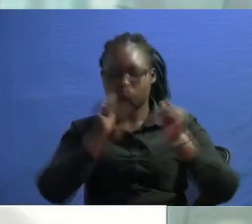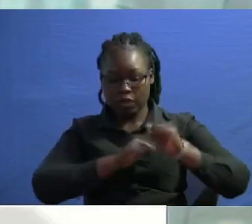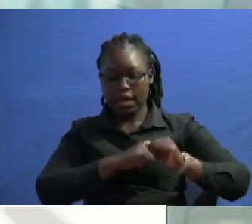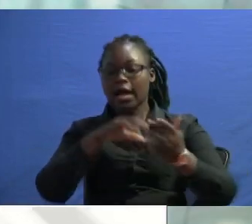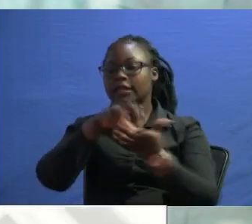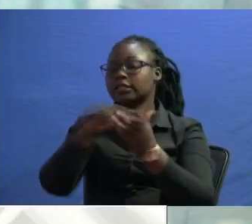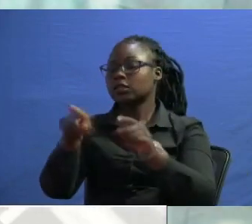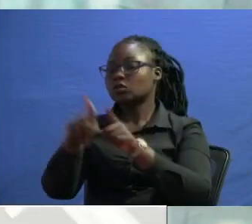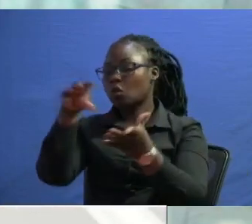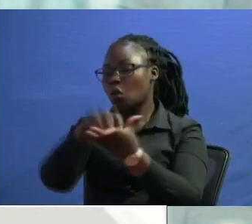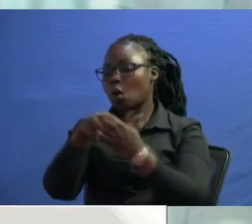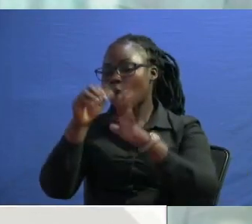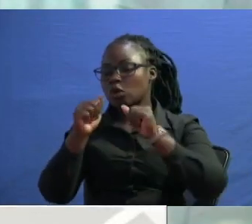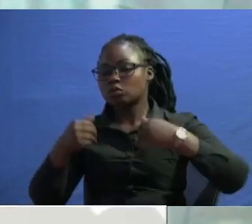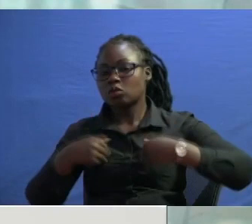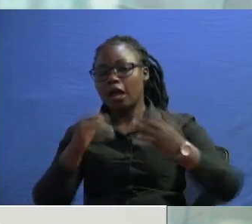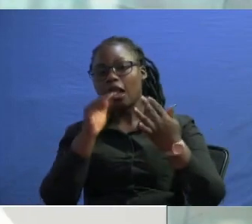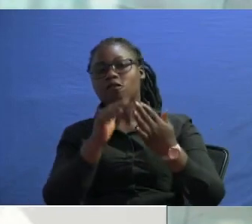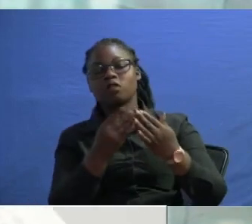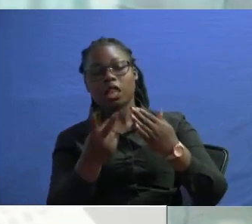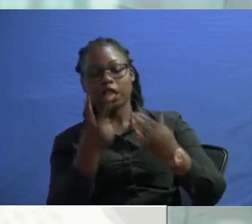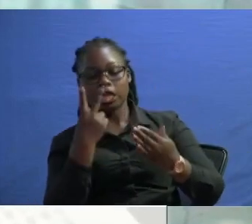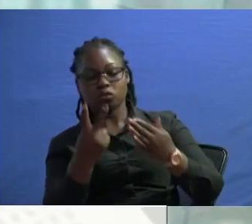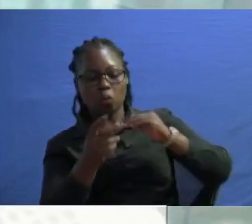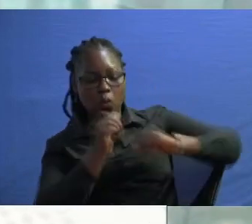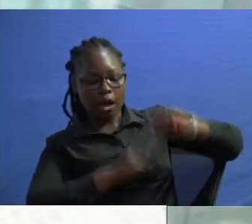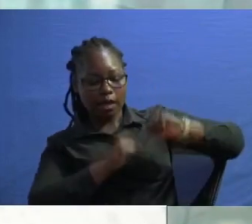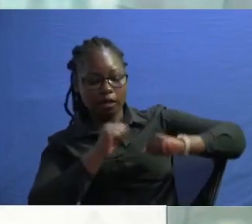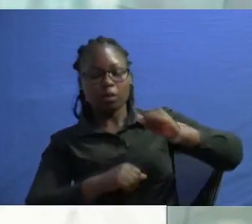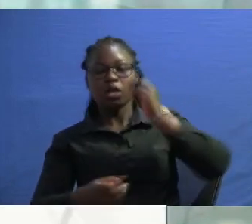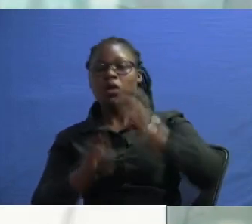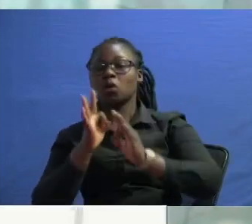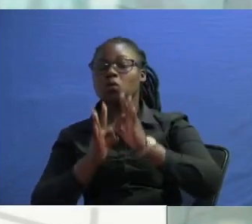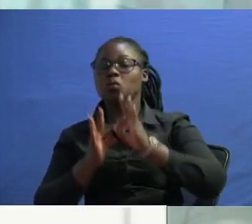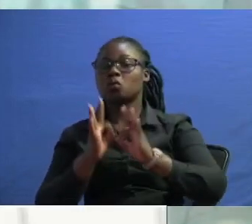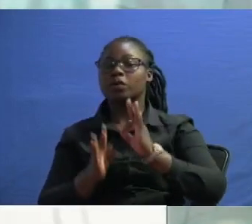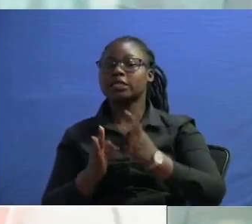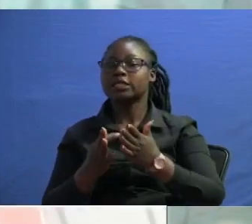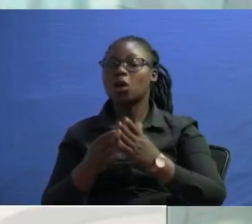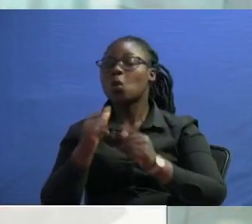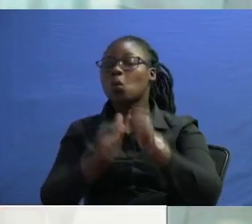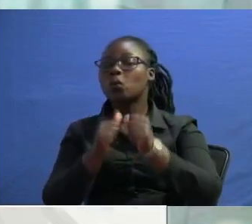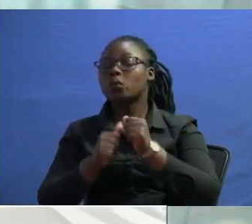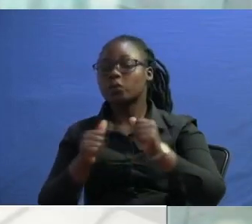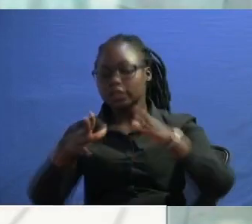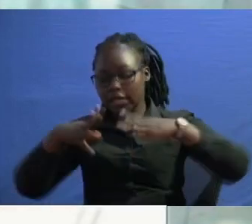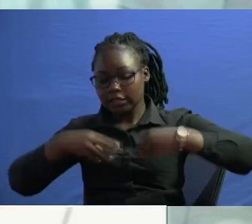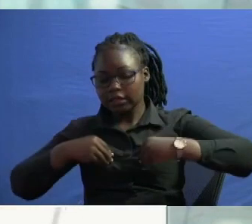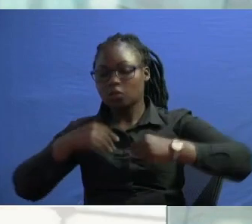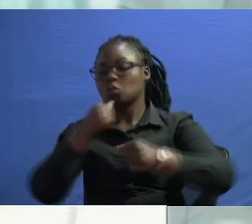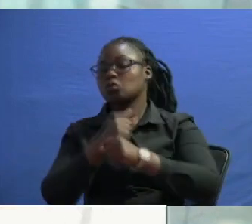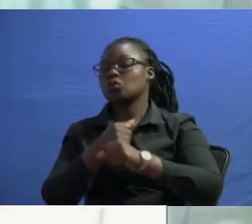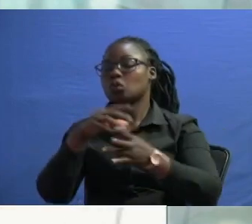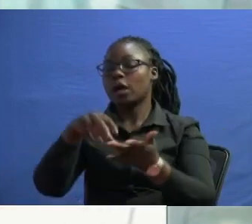state can have a bilateral agreement which allows them to do or particular to to carry out a particular